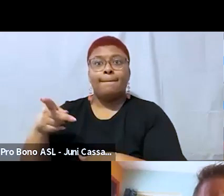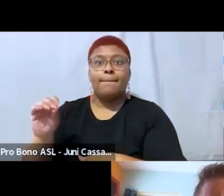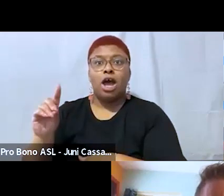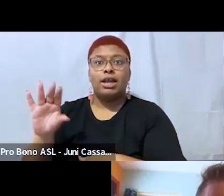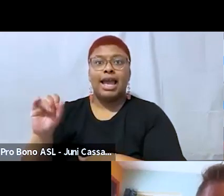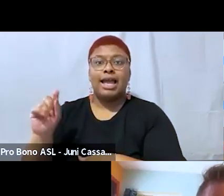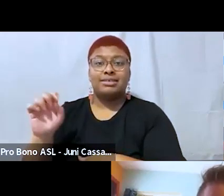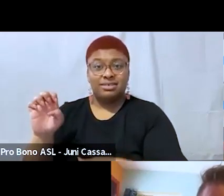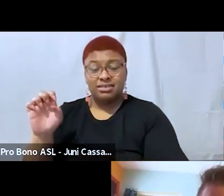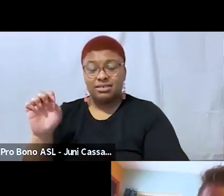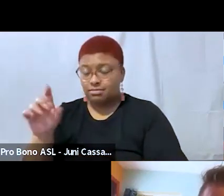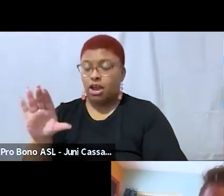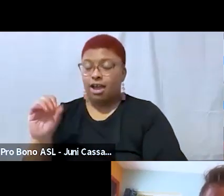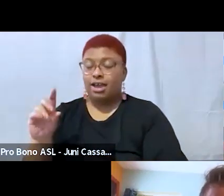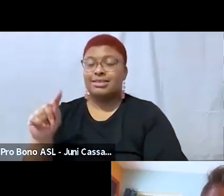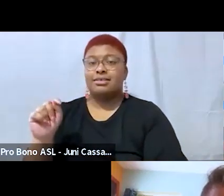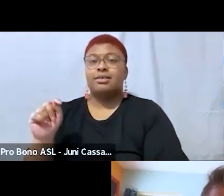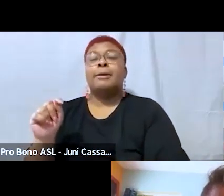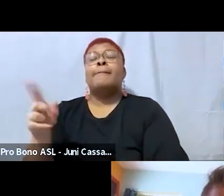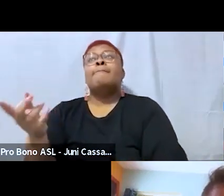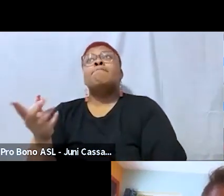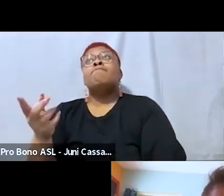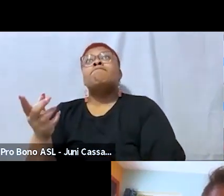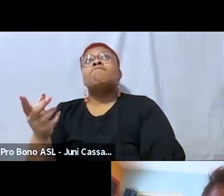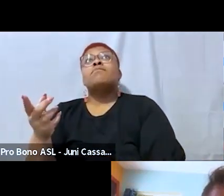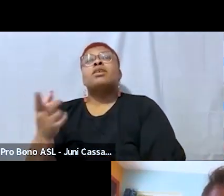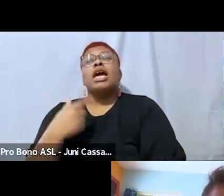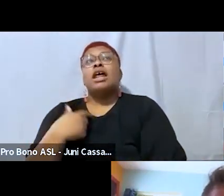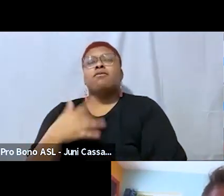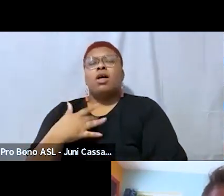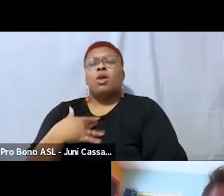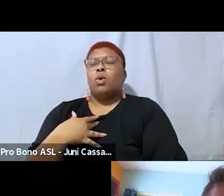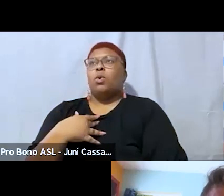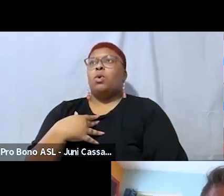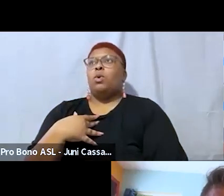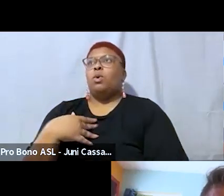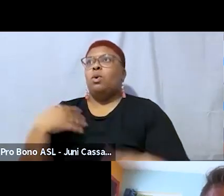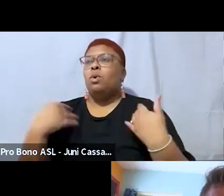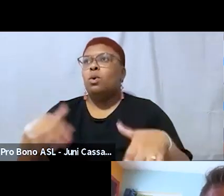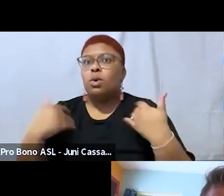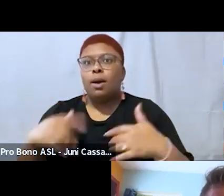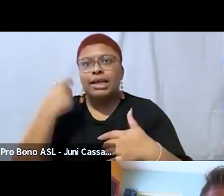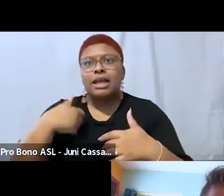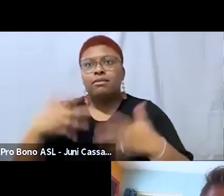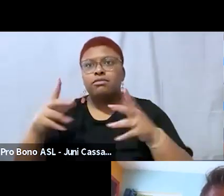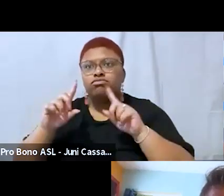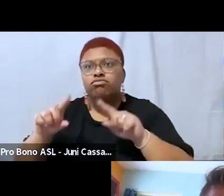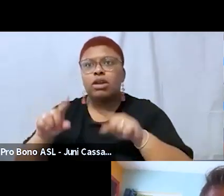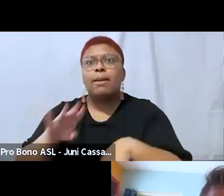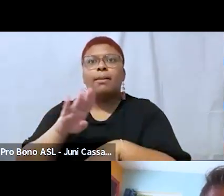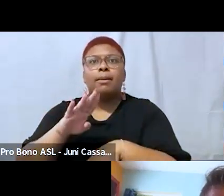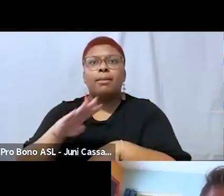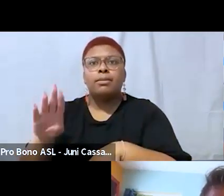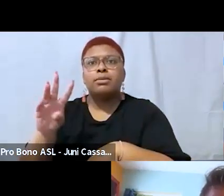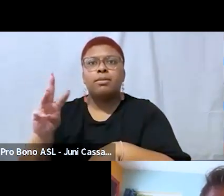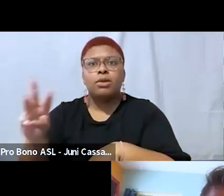i was so blown away because i had been to like the bbw bashes and like learned that there are